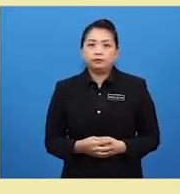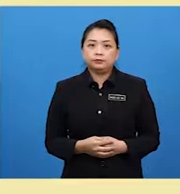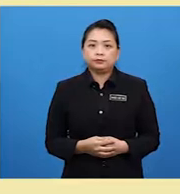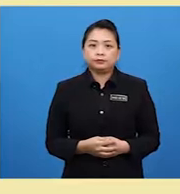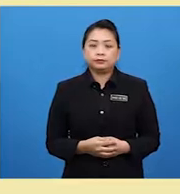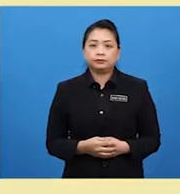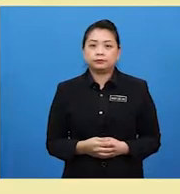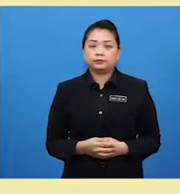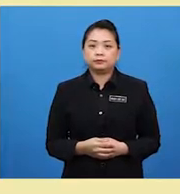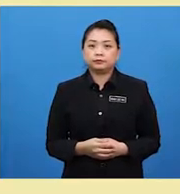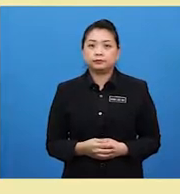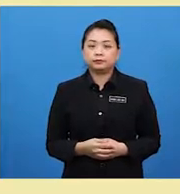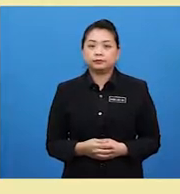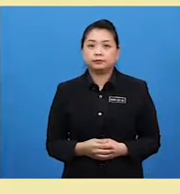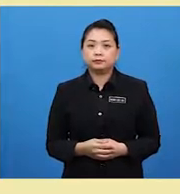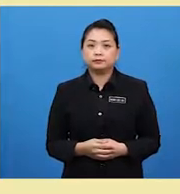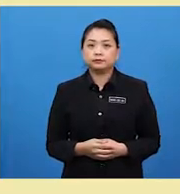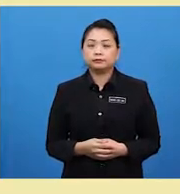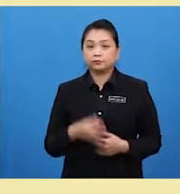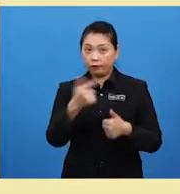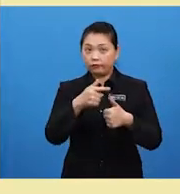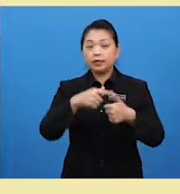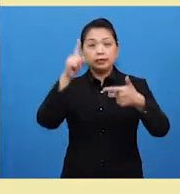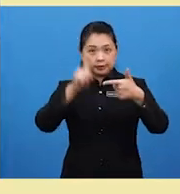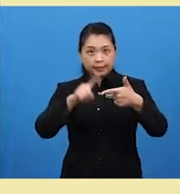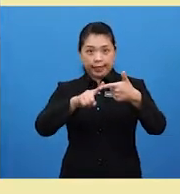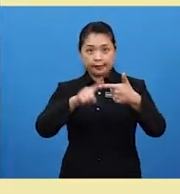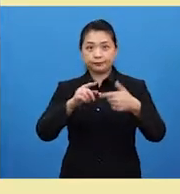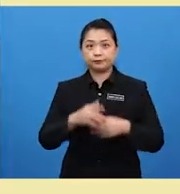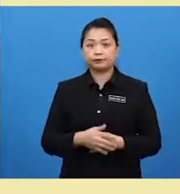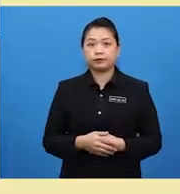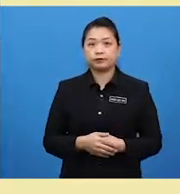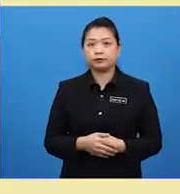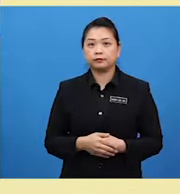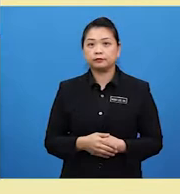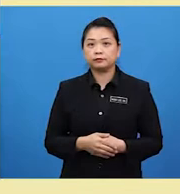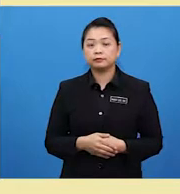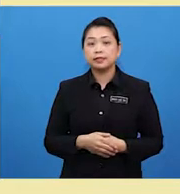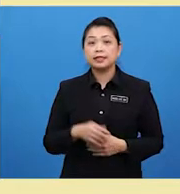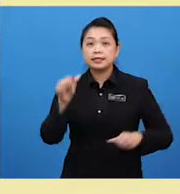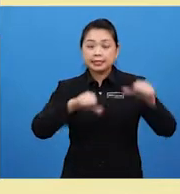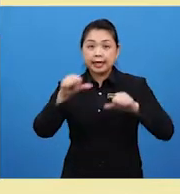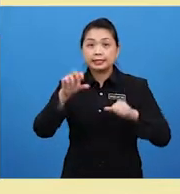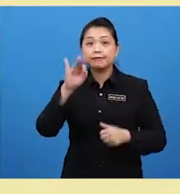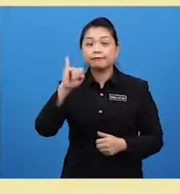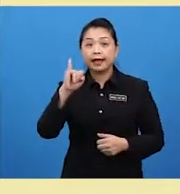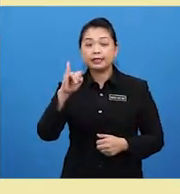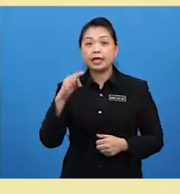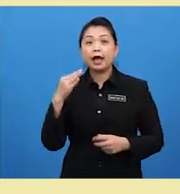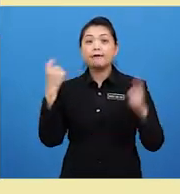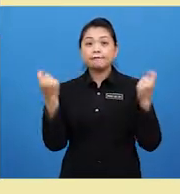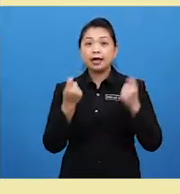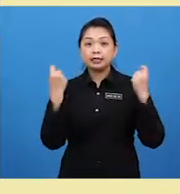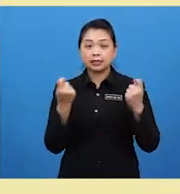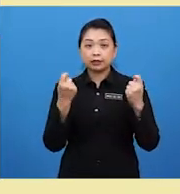The second advert. Sci-fi festival. Sci-fi 18 July.